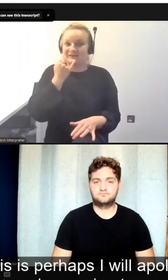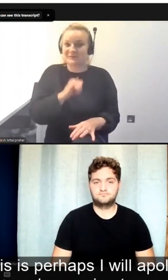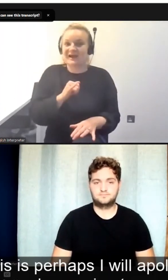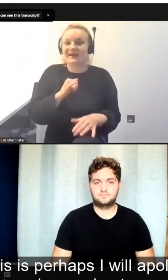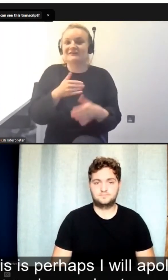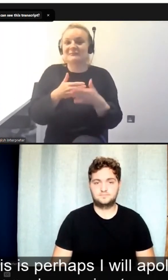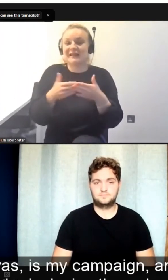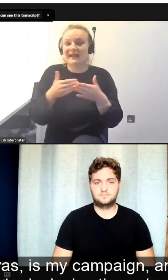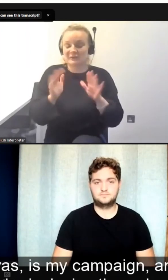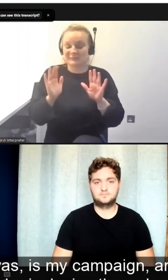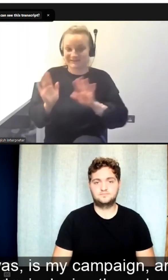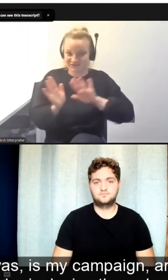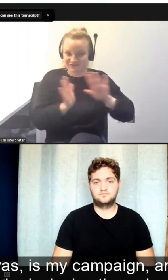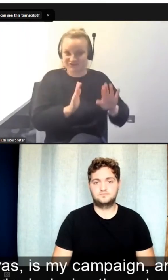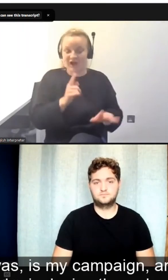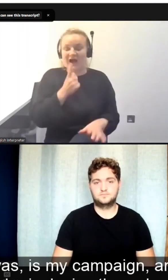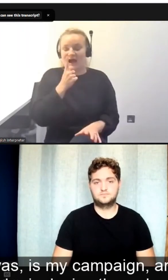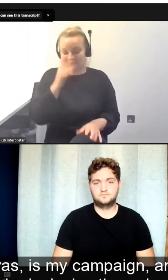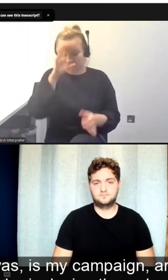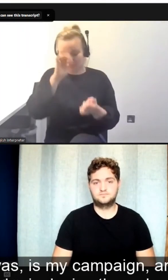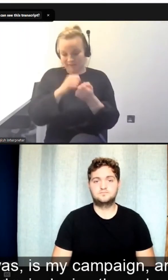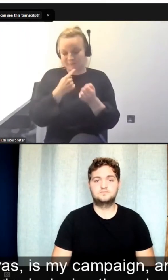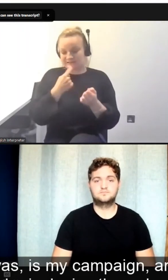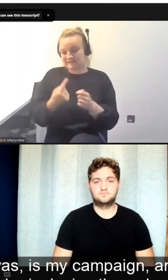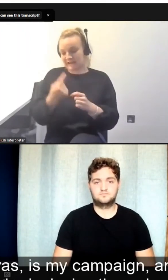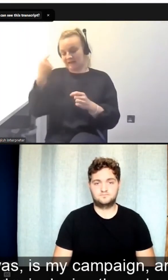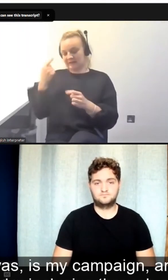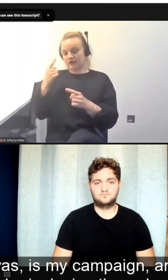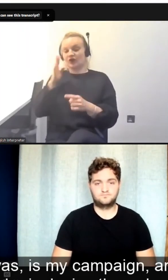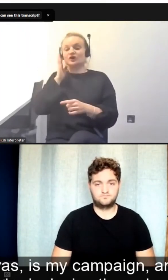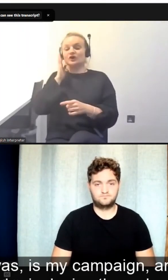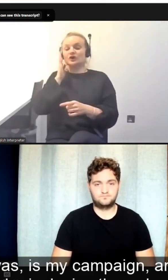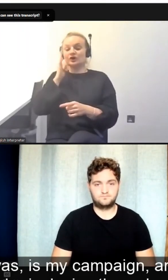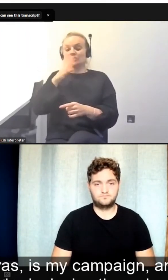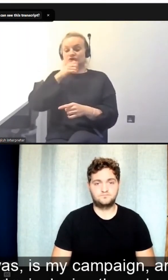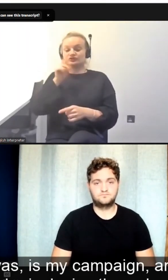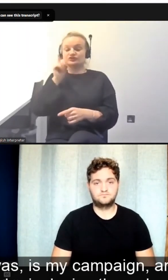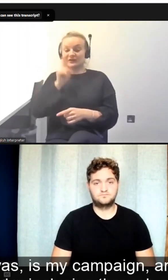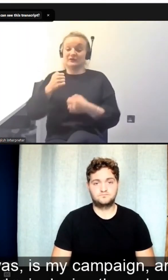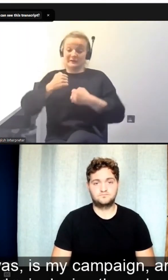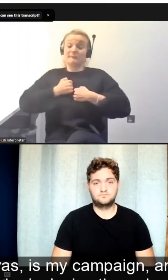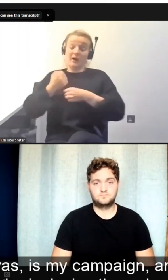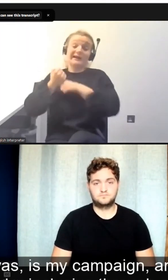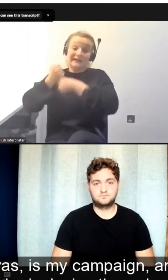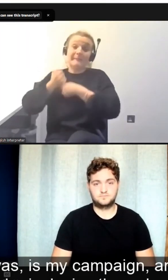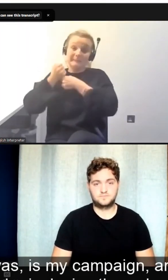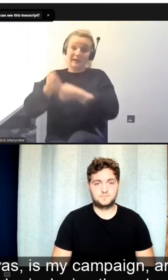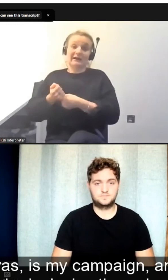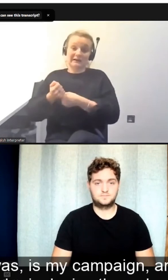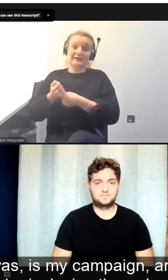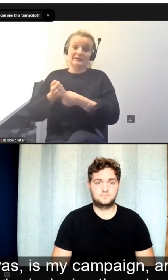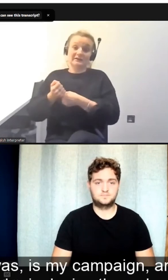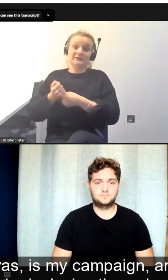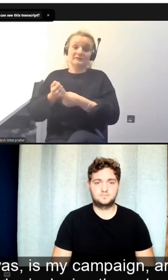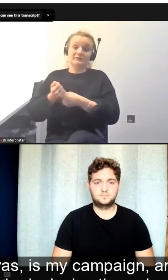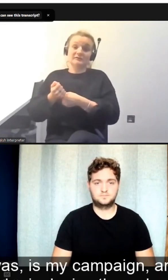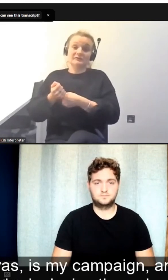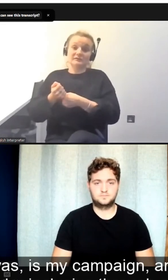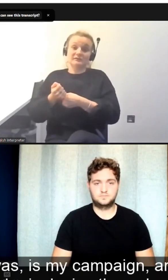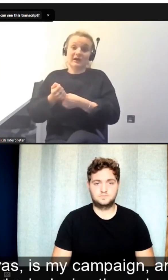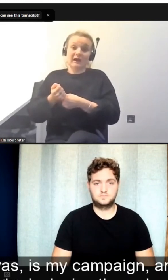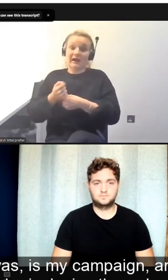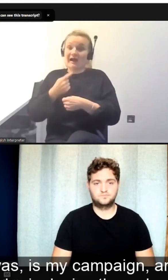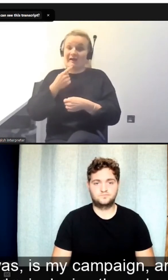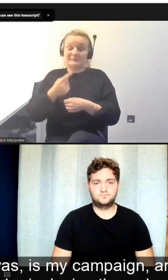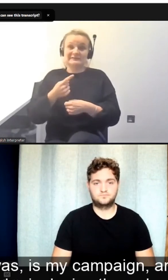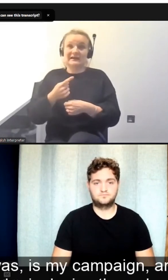remember saying to somebody a few years ago, because gender is my campaign, and I've been trying to campaign for gender